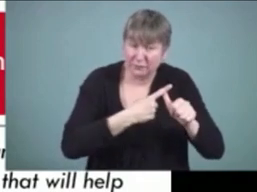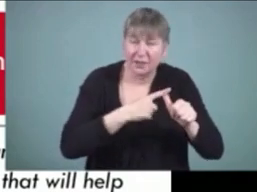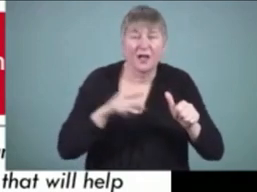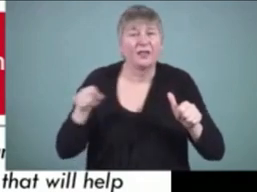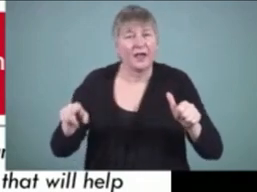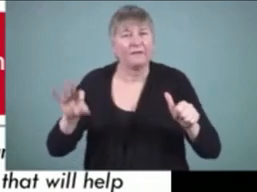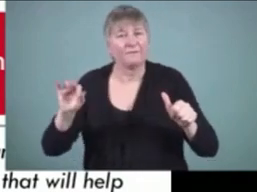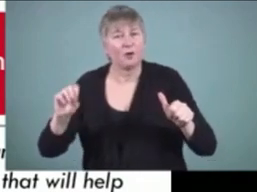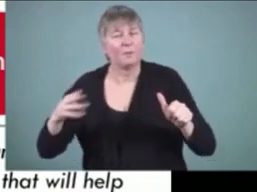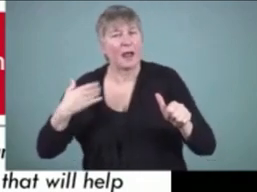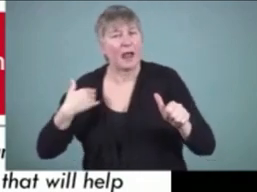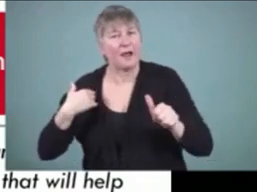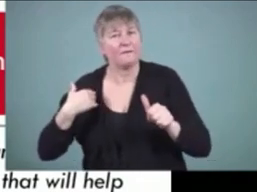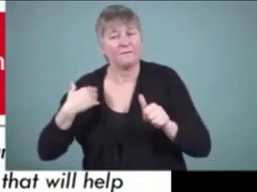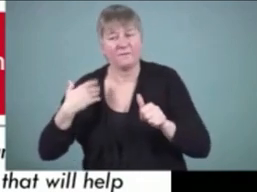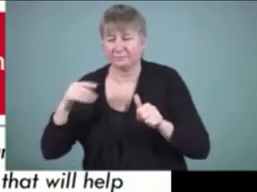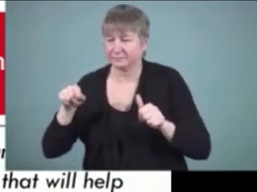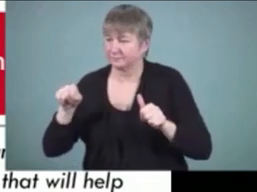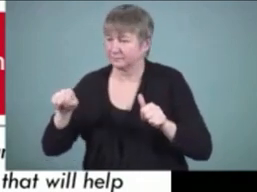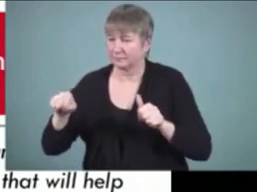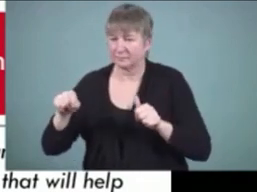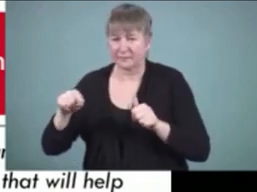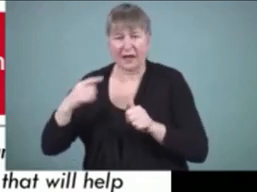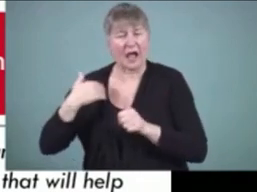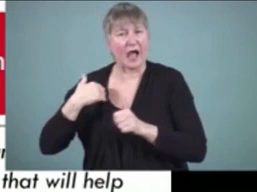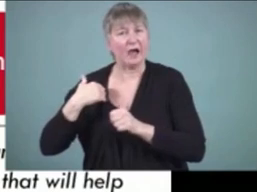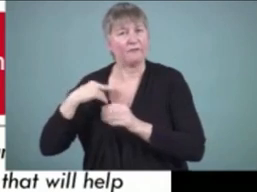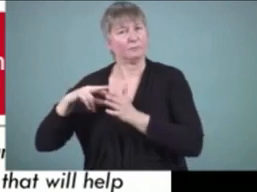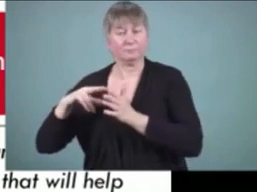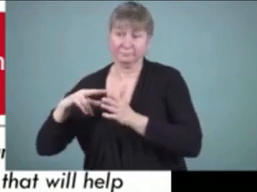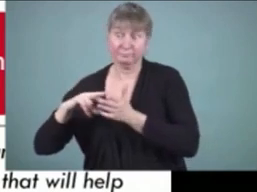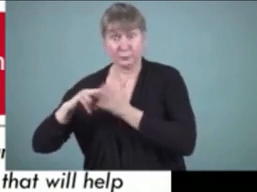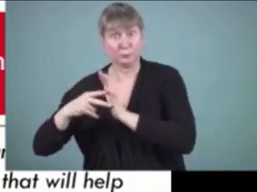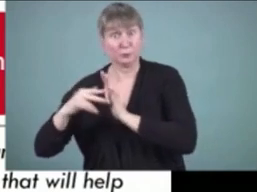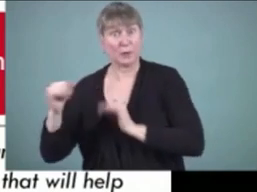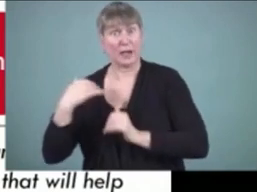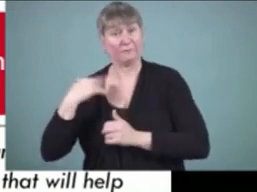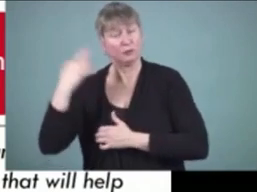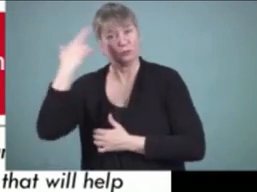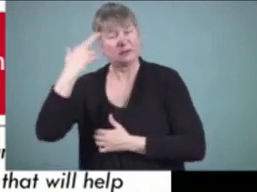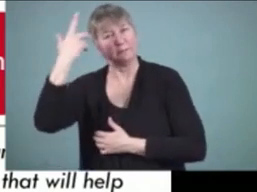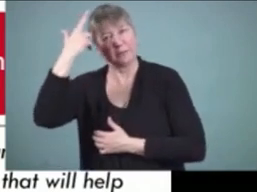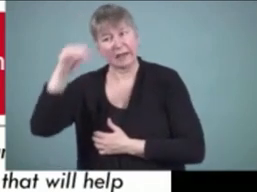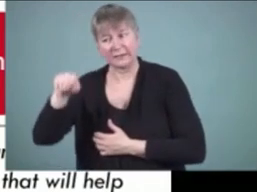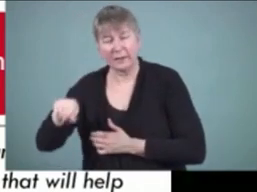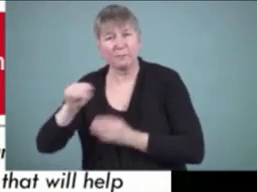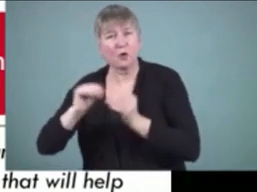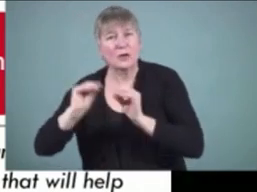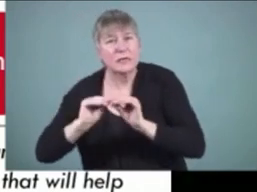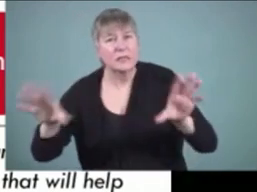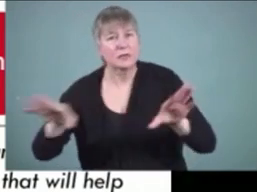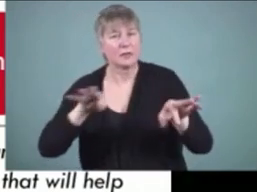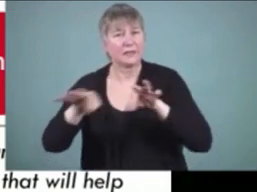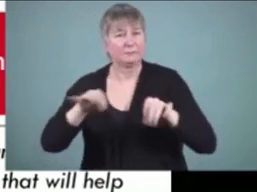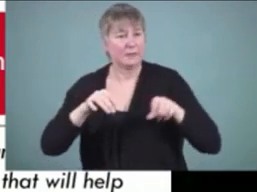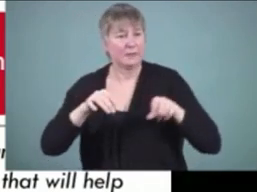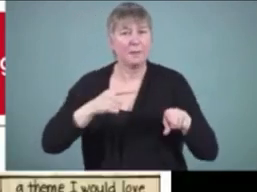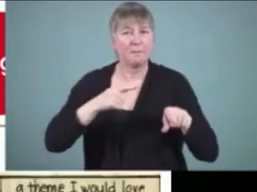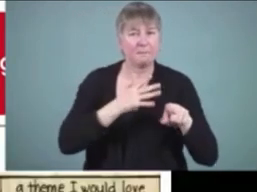own sake. It's English to get a certain job done in print. So if we look at in the next slide,